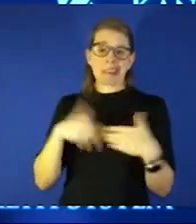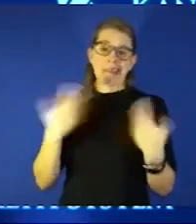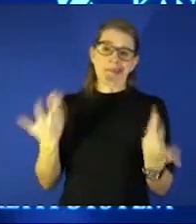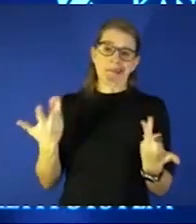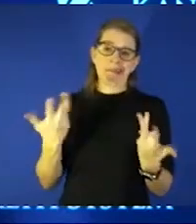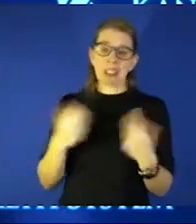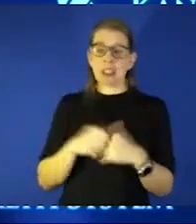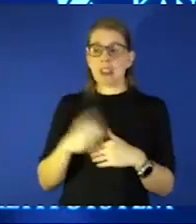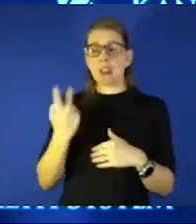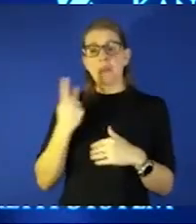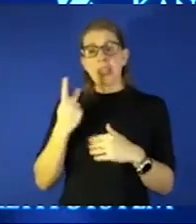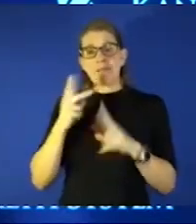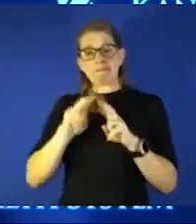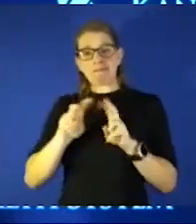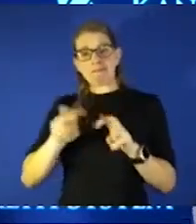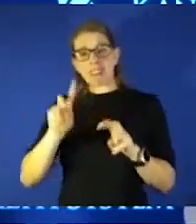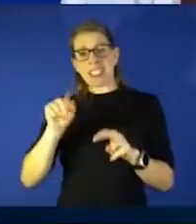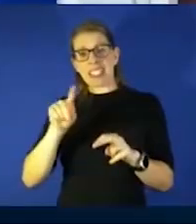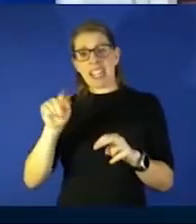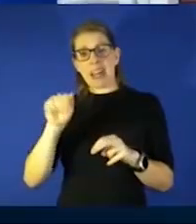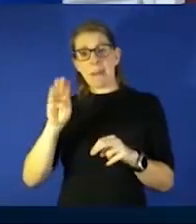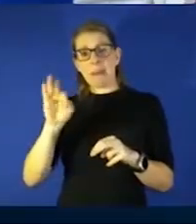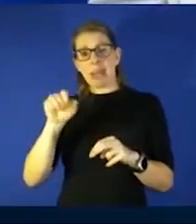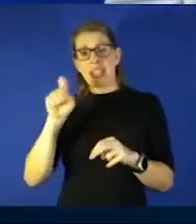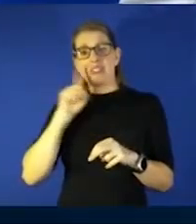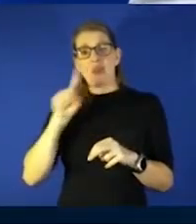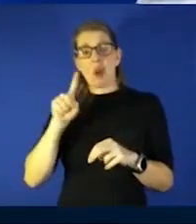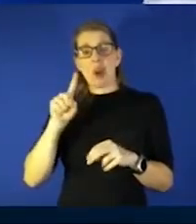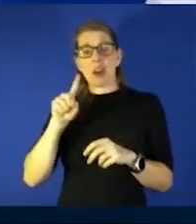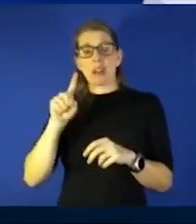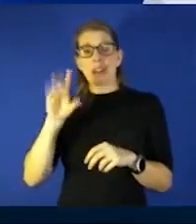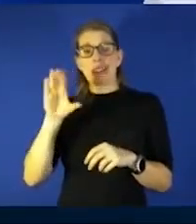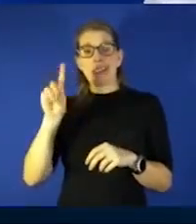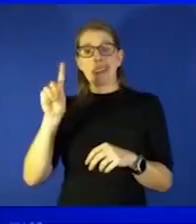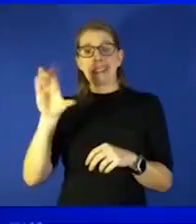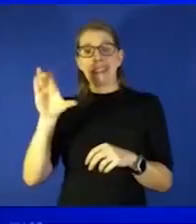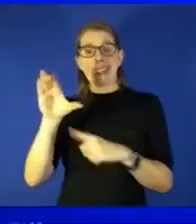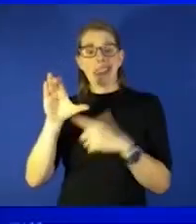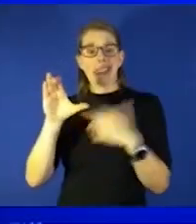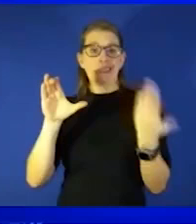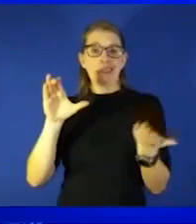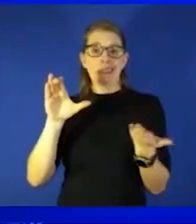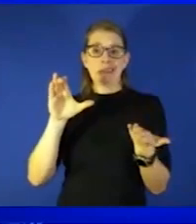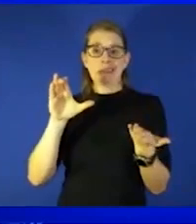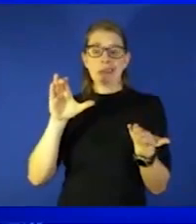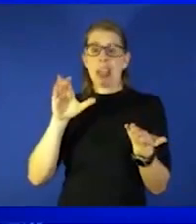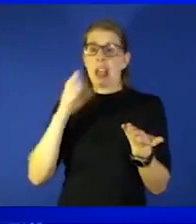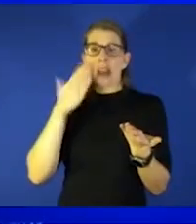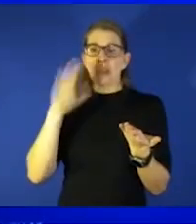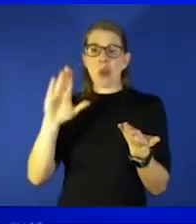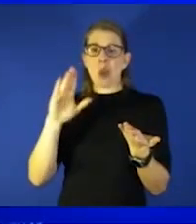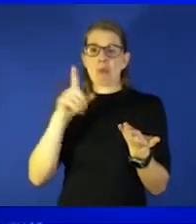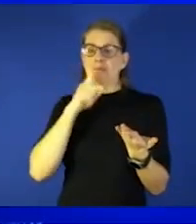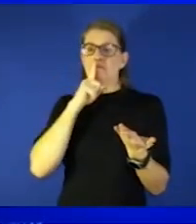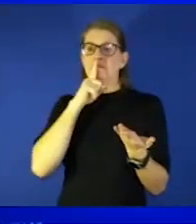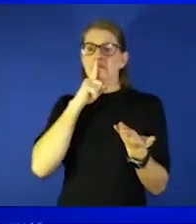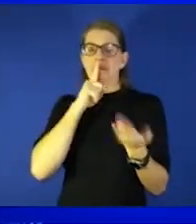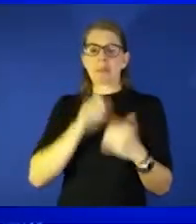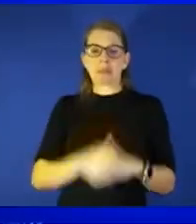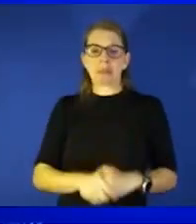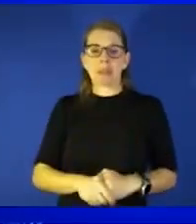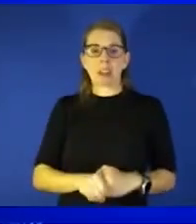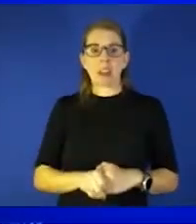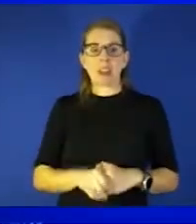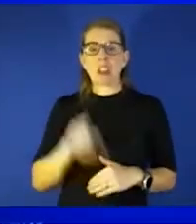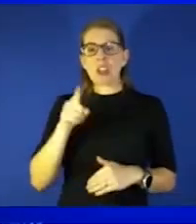pretty closely i've not seen that have you no i'm not aware of that at all i don't know that that would offer any protection um autoimmune you have a